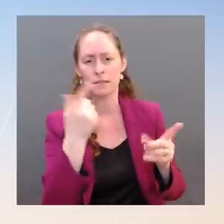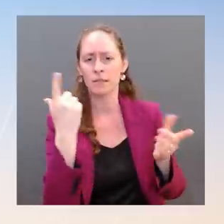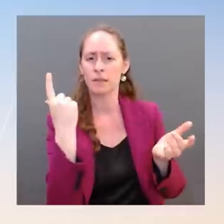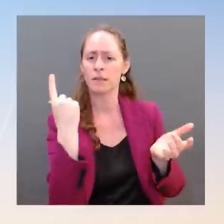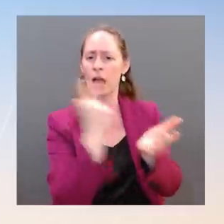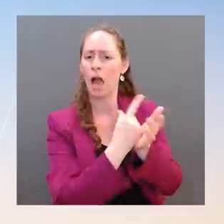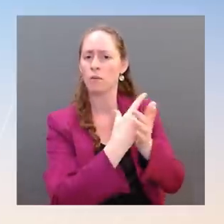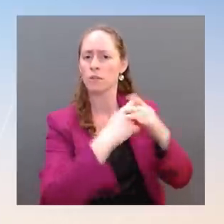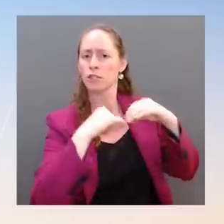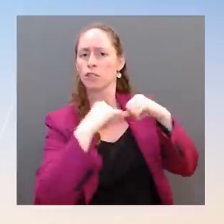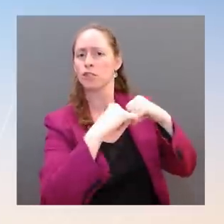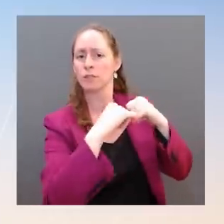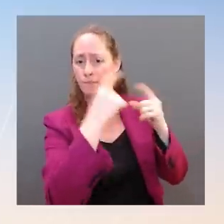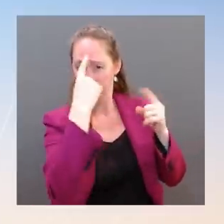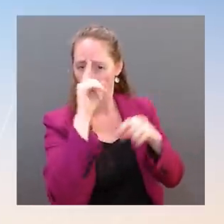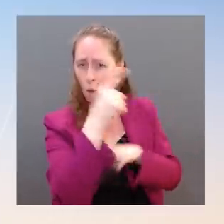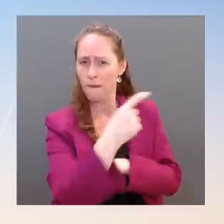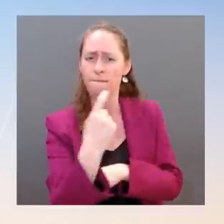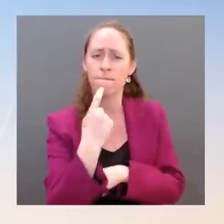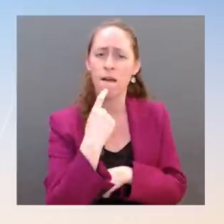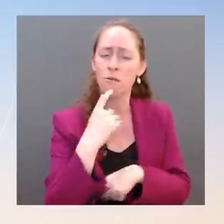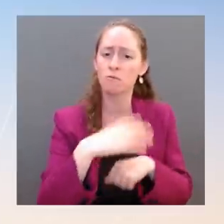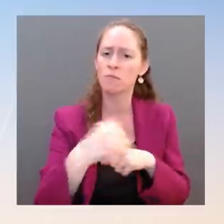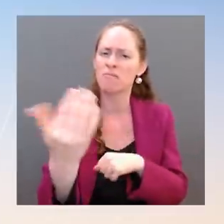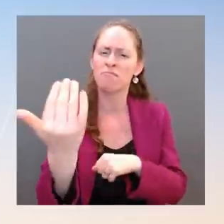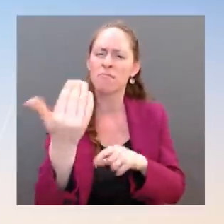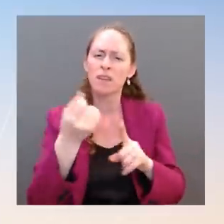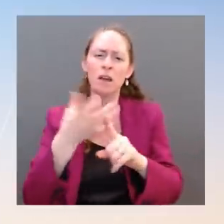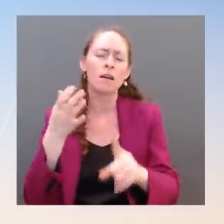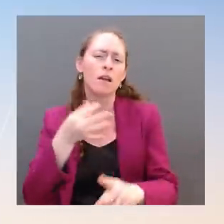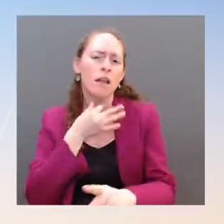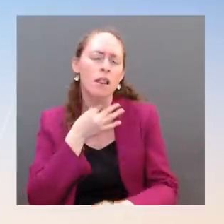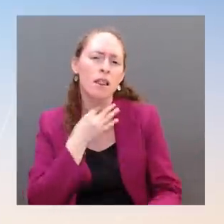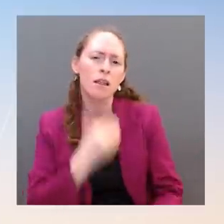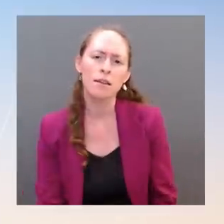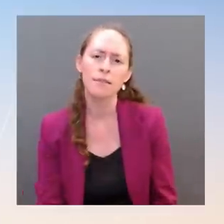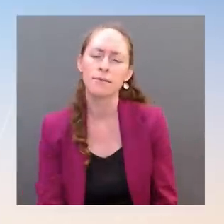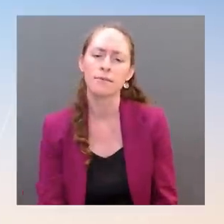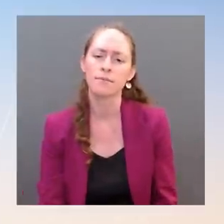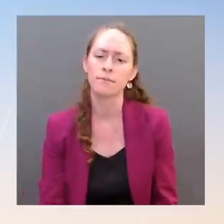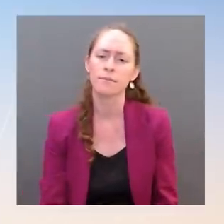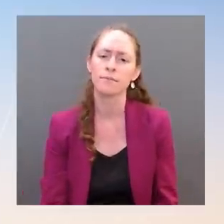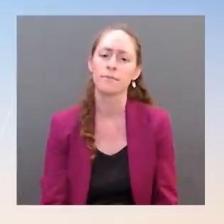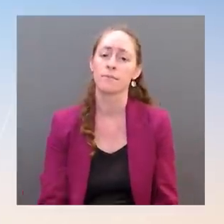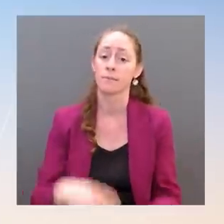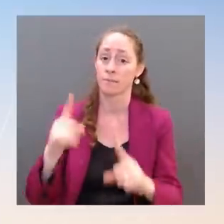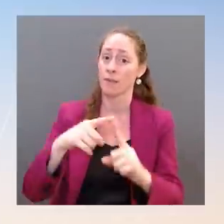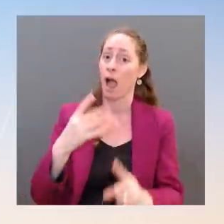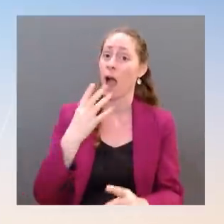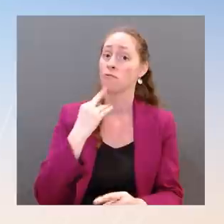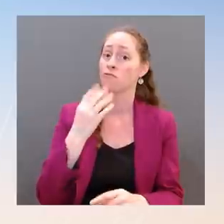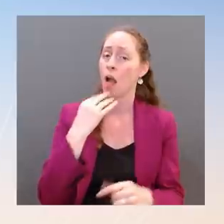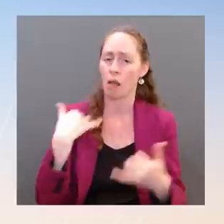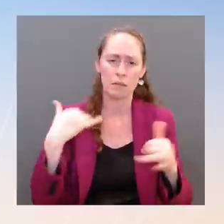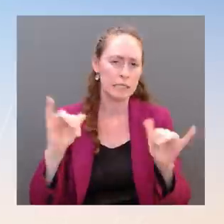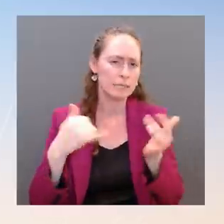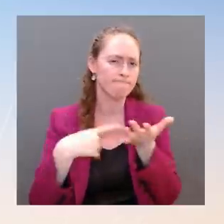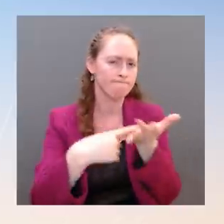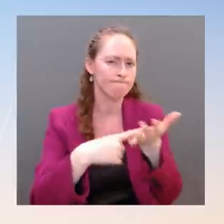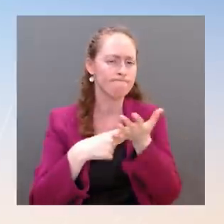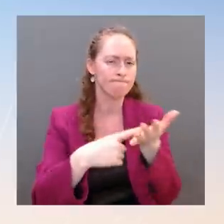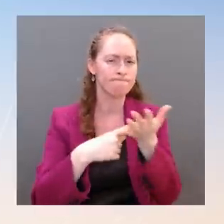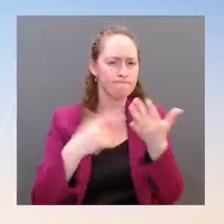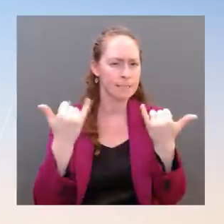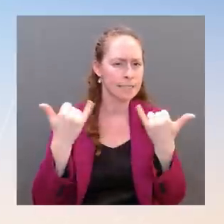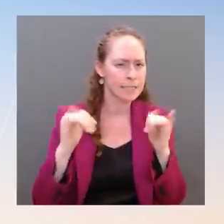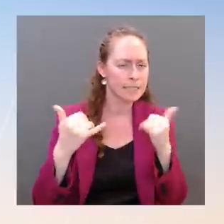So, first, on Israel, we are actively working with the Israelis to fix a date for the visit at some point in the not-too